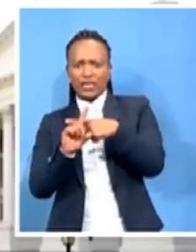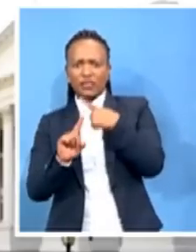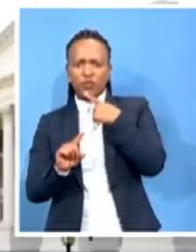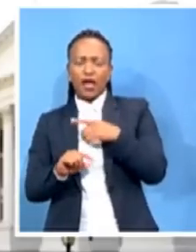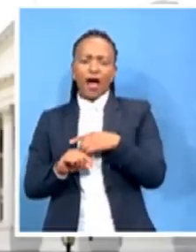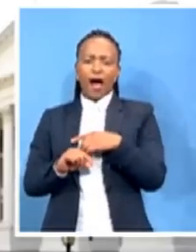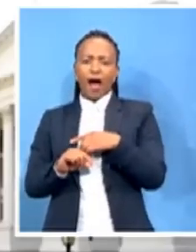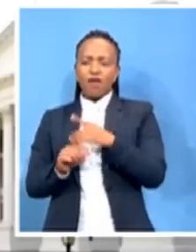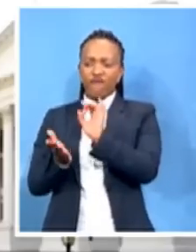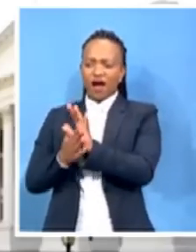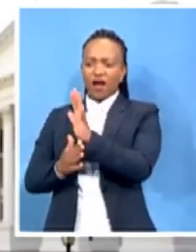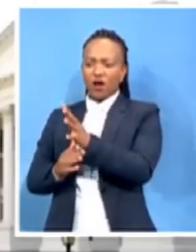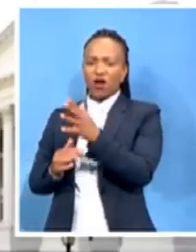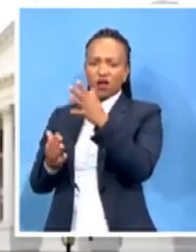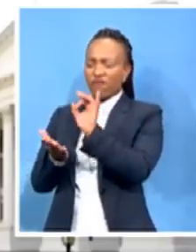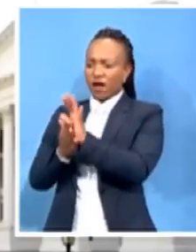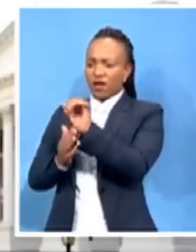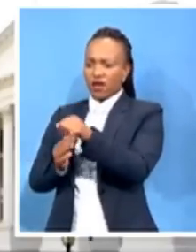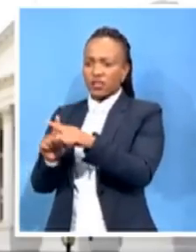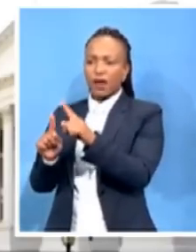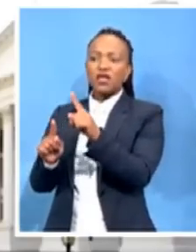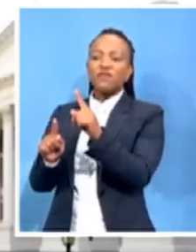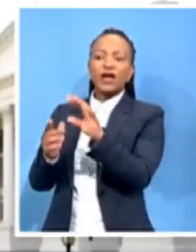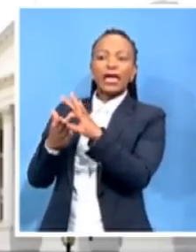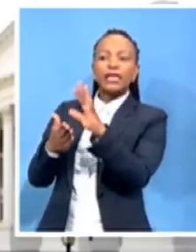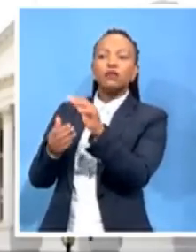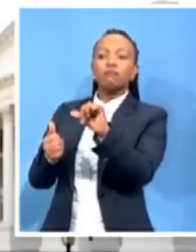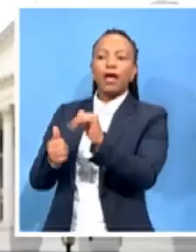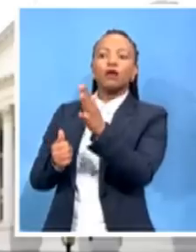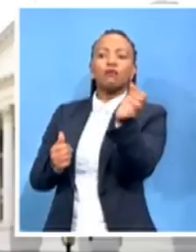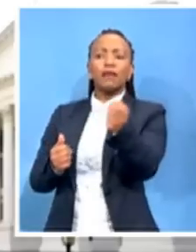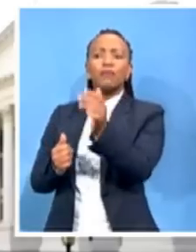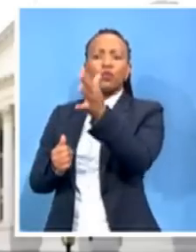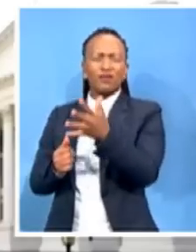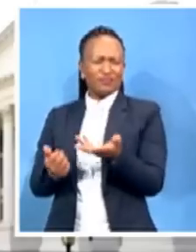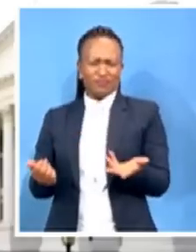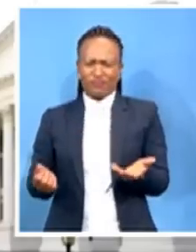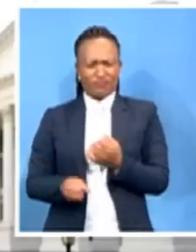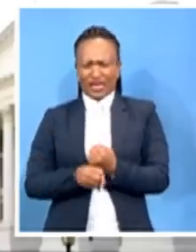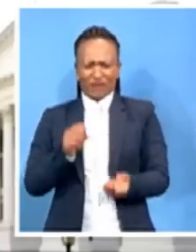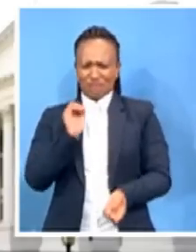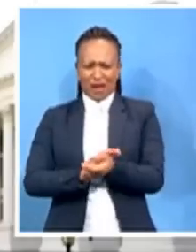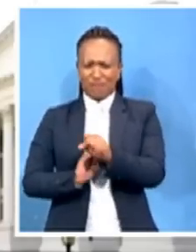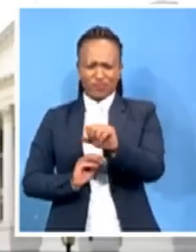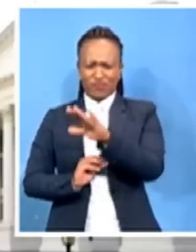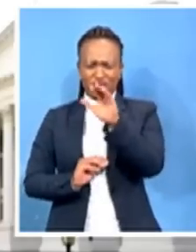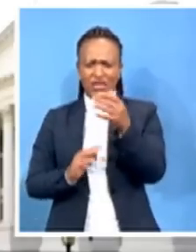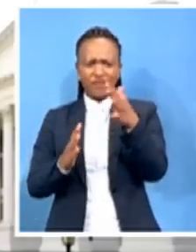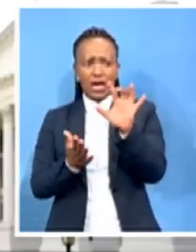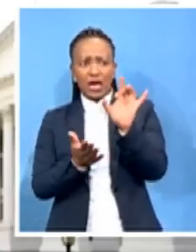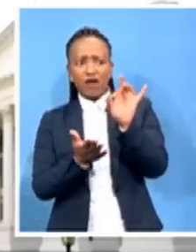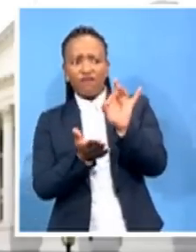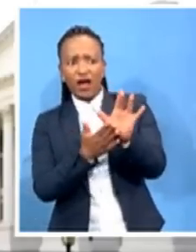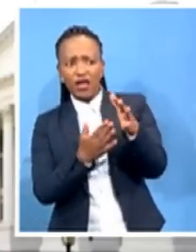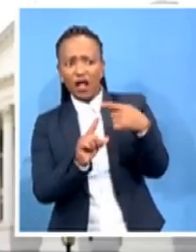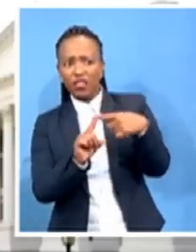will be reinstated. It has never happened in South Africa, that thing. If a person has violated the Constitution and the PFMA, he